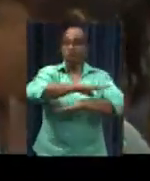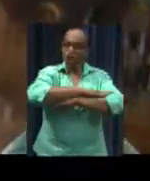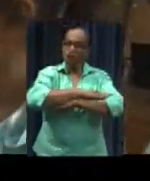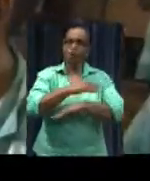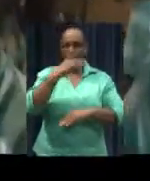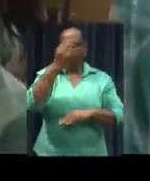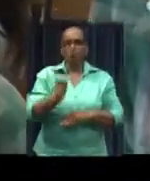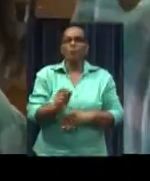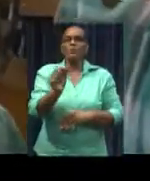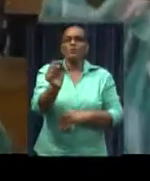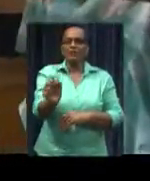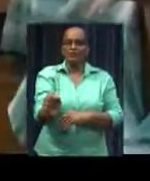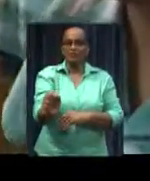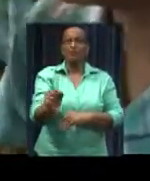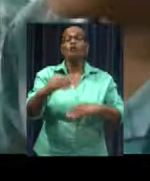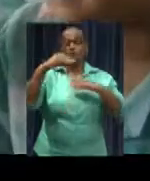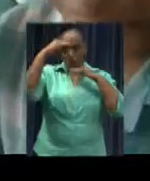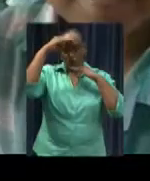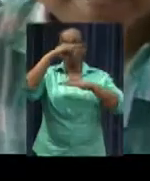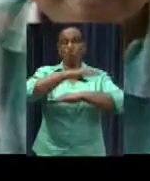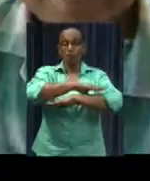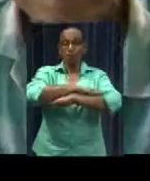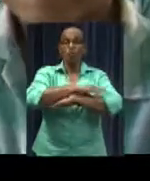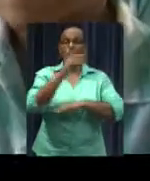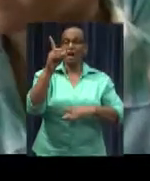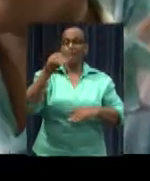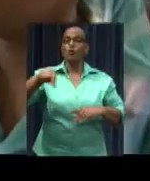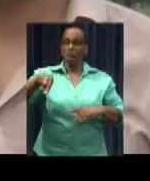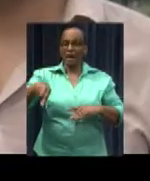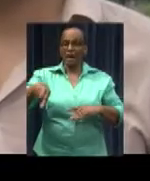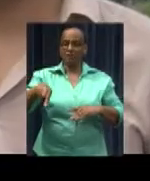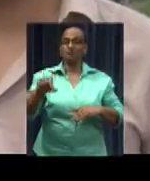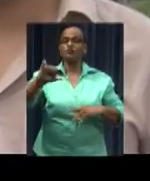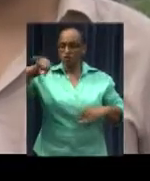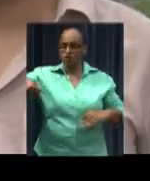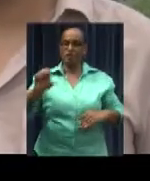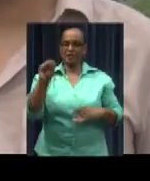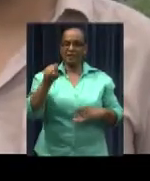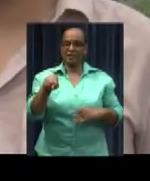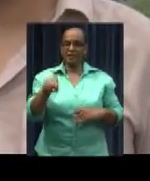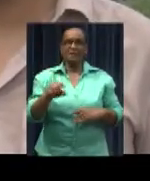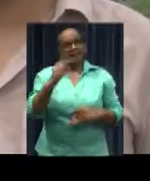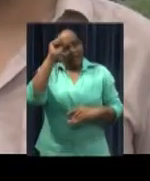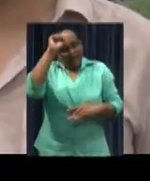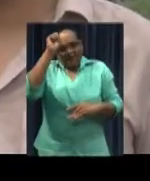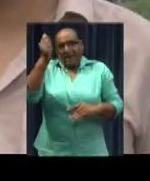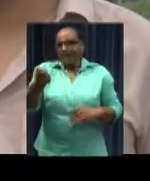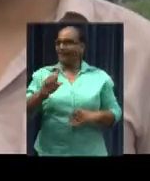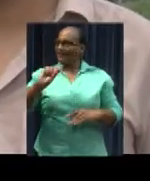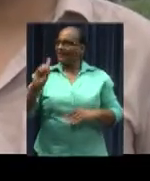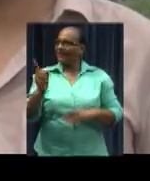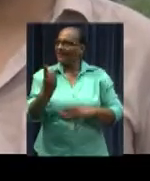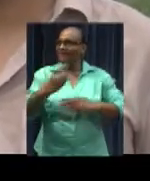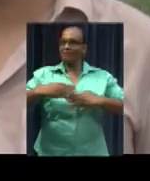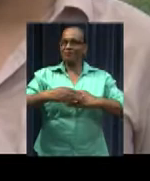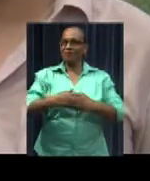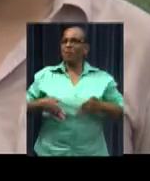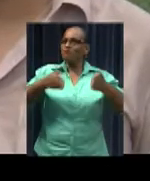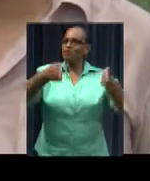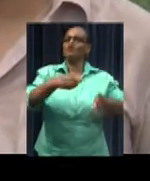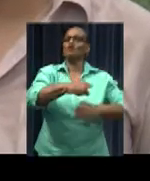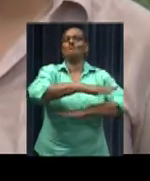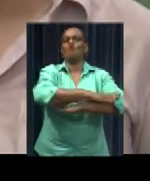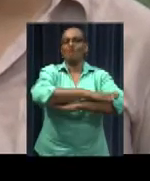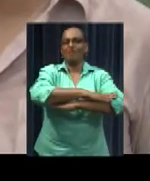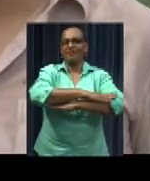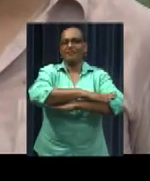the school. For the principal of the OS Kampong Baru, John Sengo Santono, it is an honor that the First Lady visited